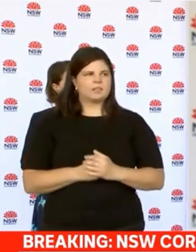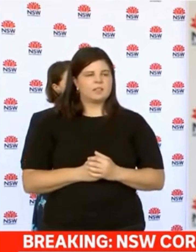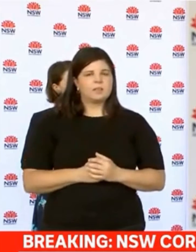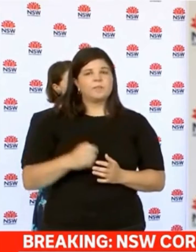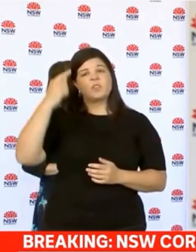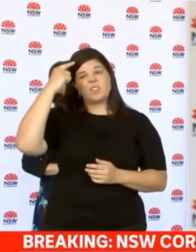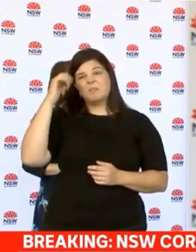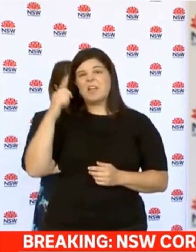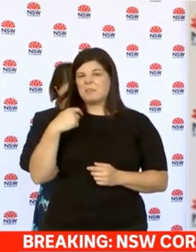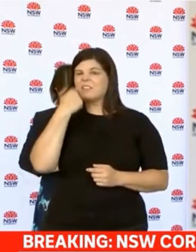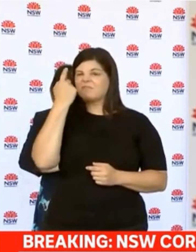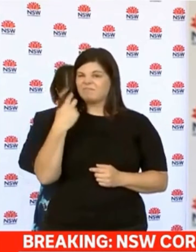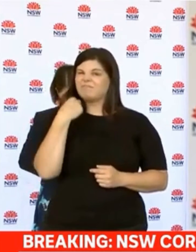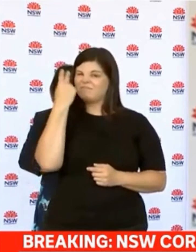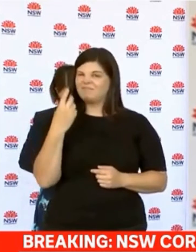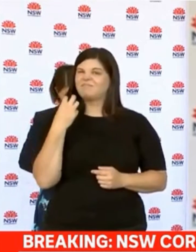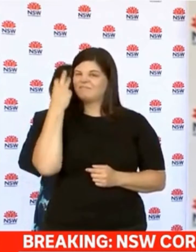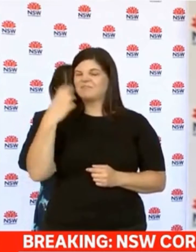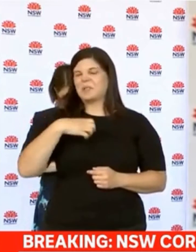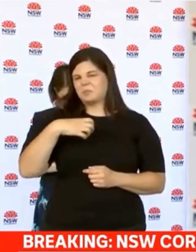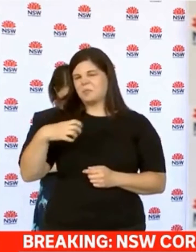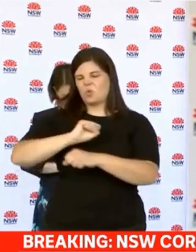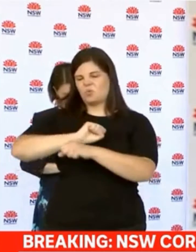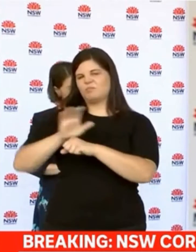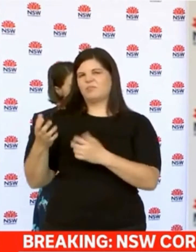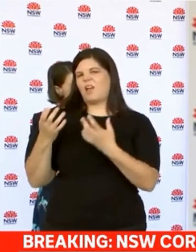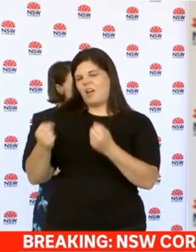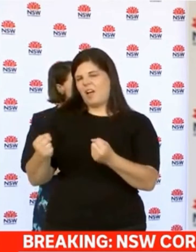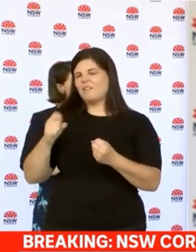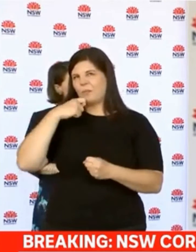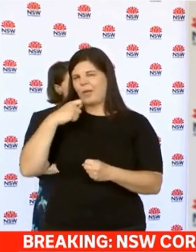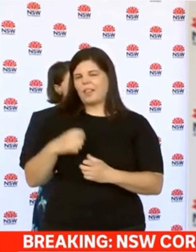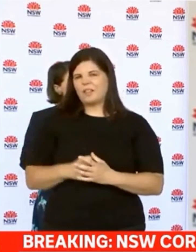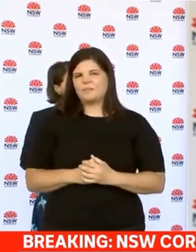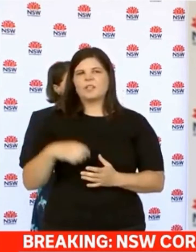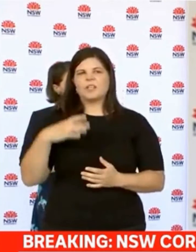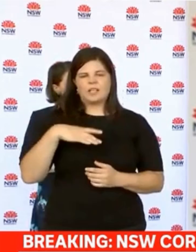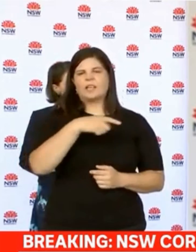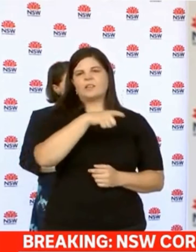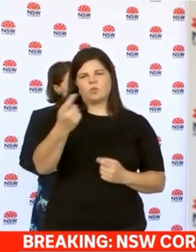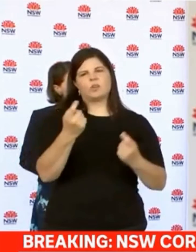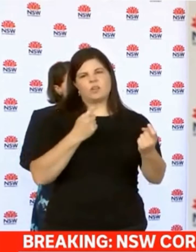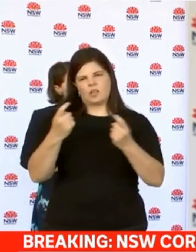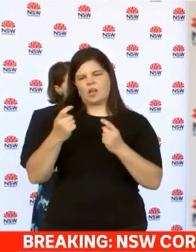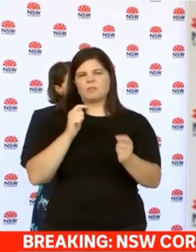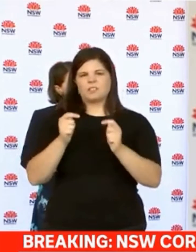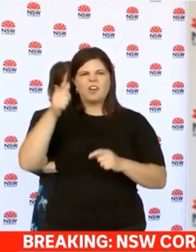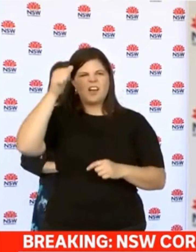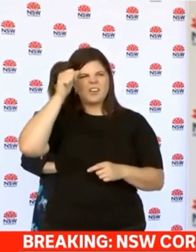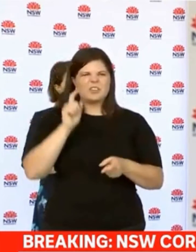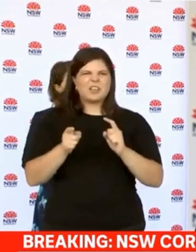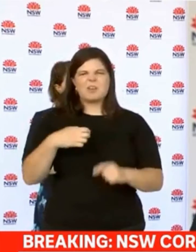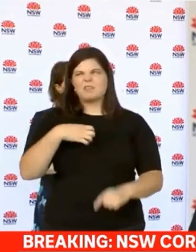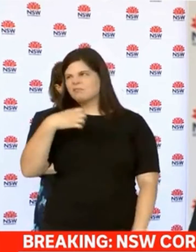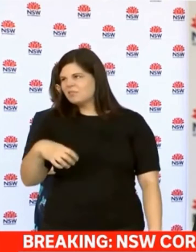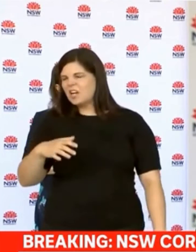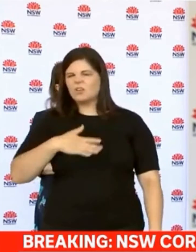cases in the coming days and we need to flush those out. We need people's assistance to be able to do that by coming forward. know it's inconvenient to